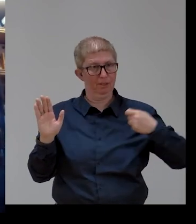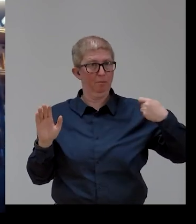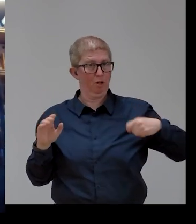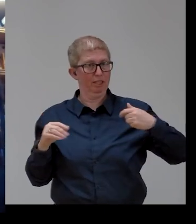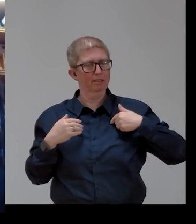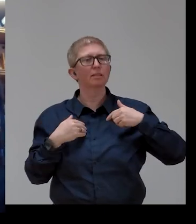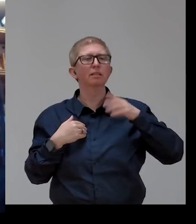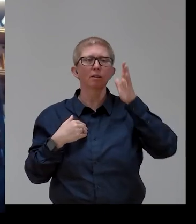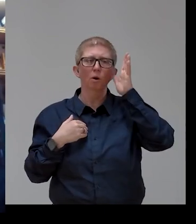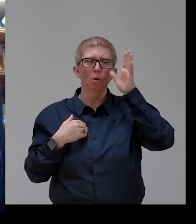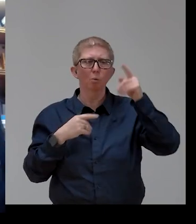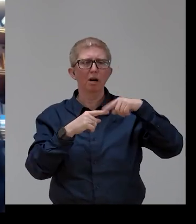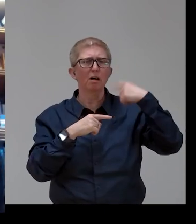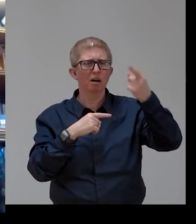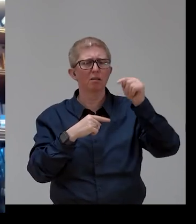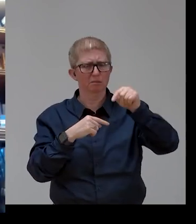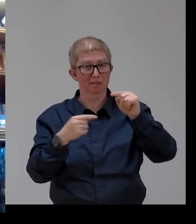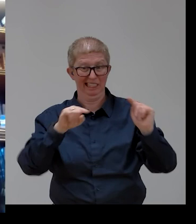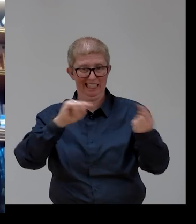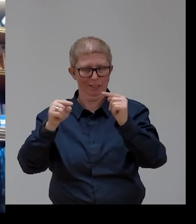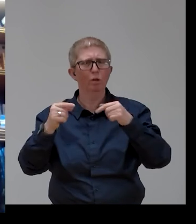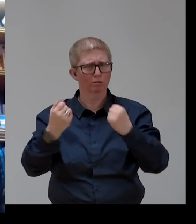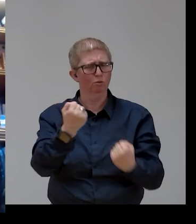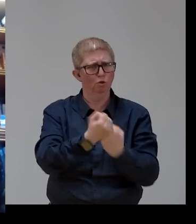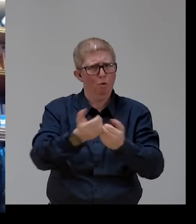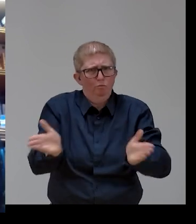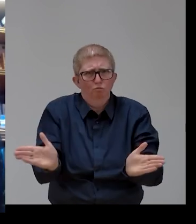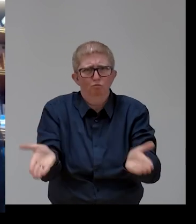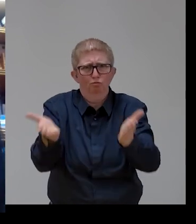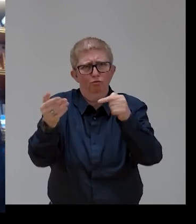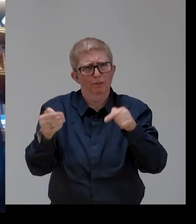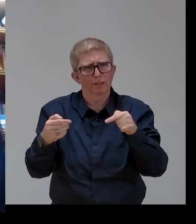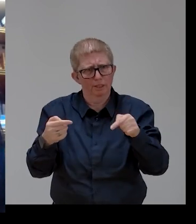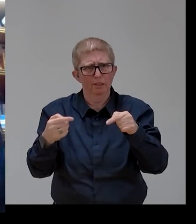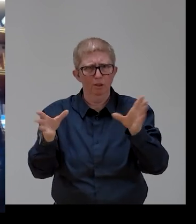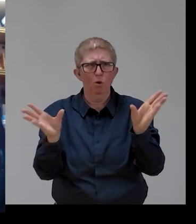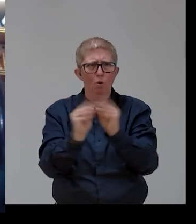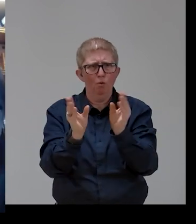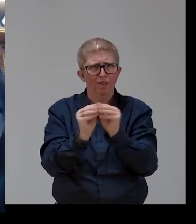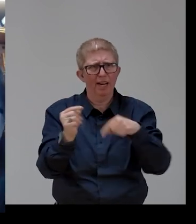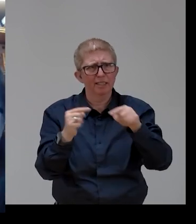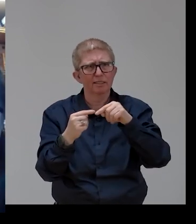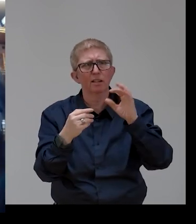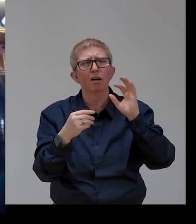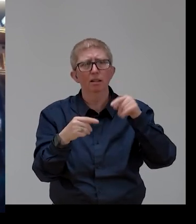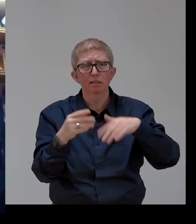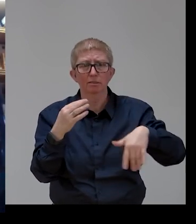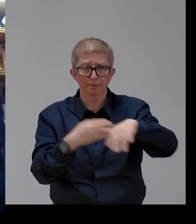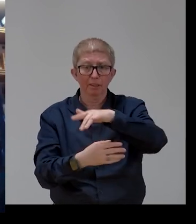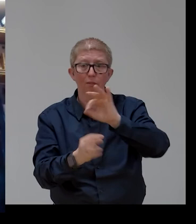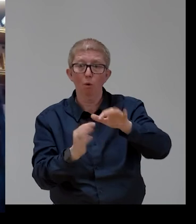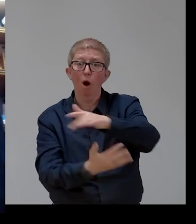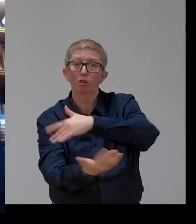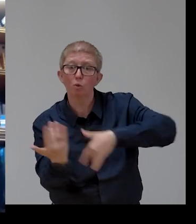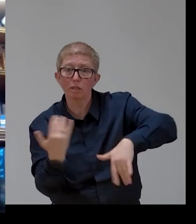And for that, we also have a high-level conference on social economy in 29th of